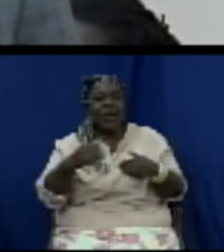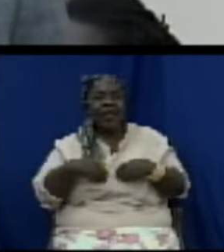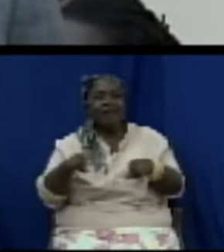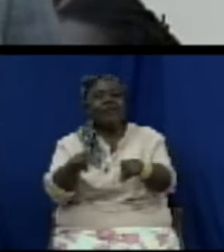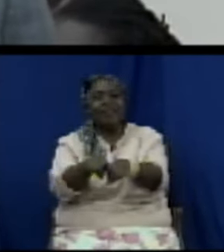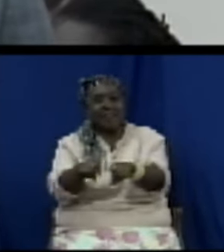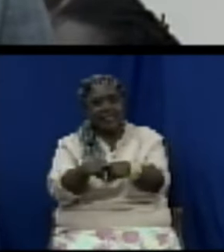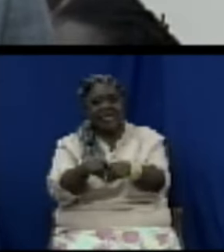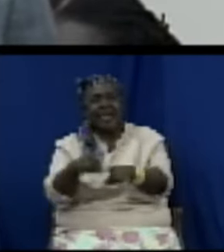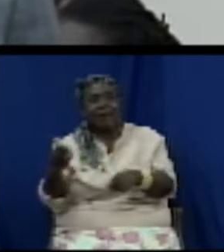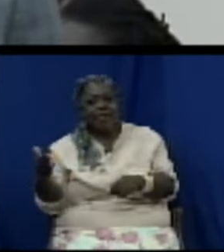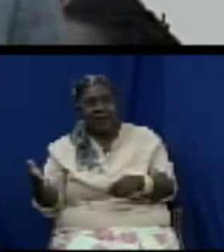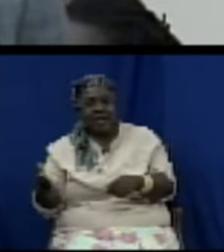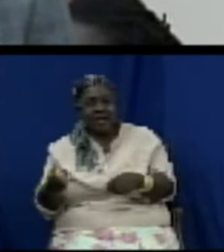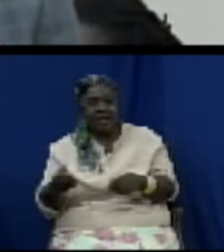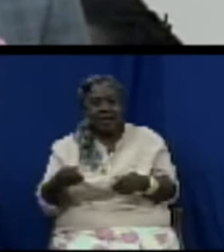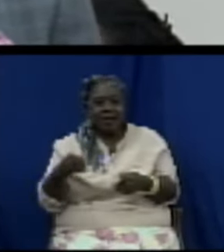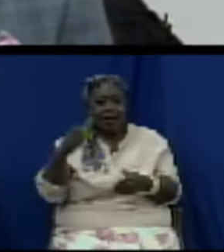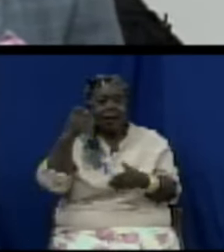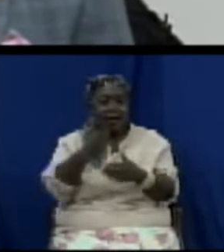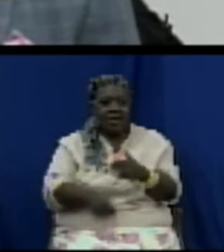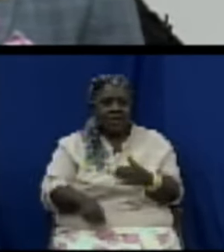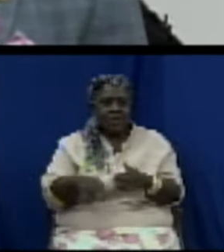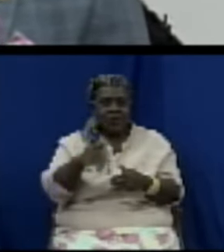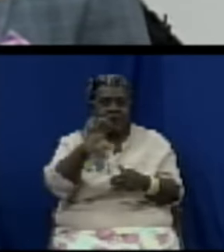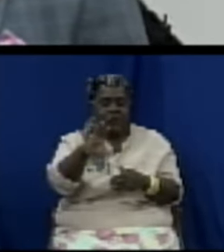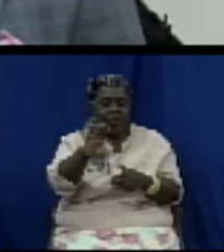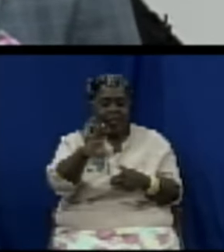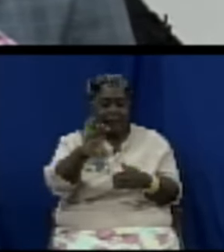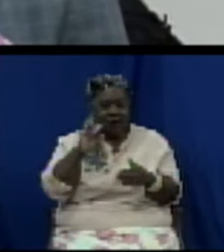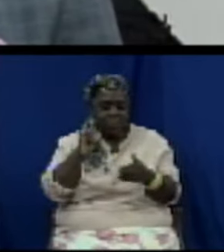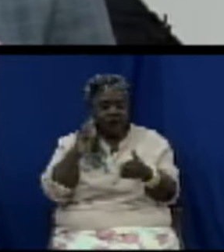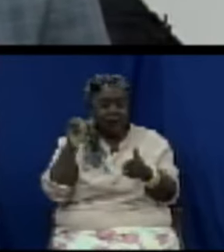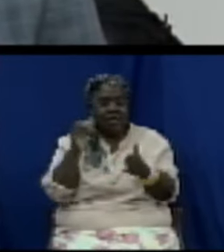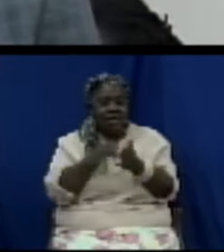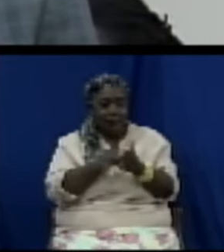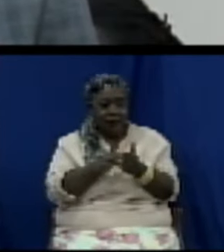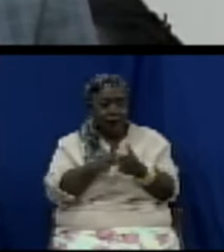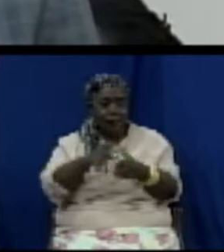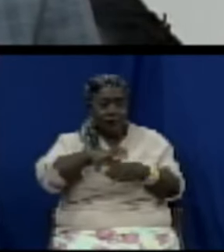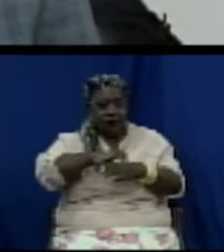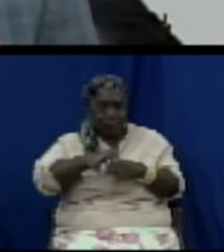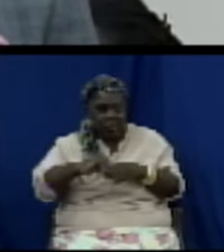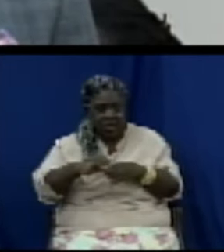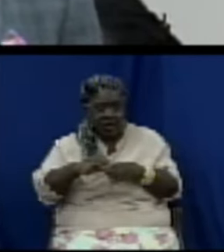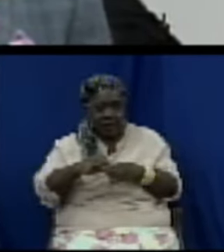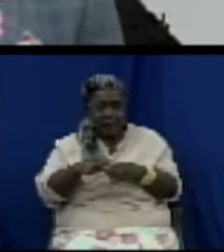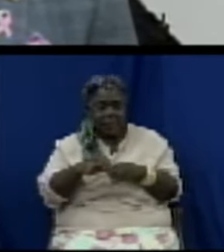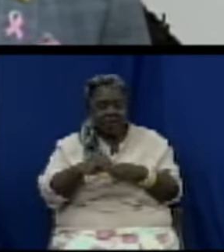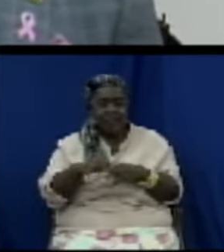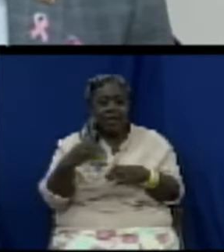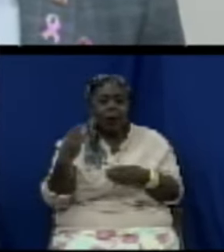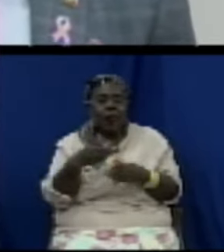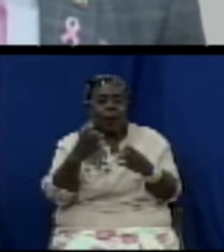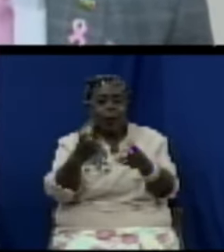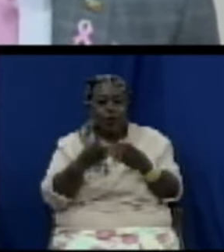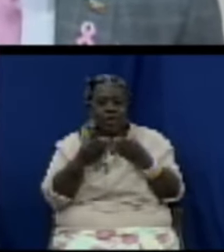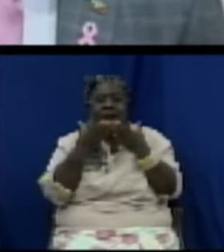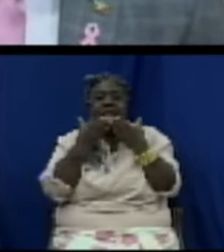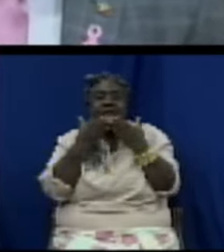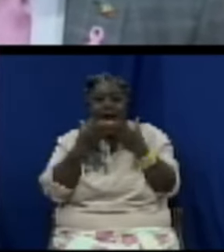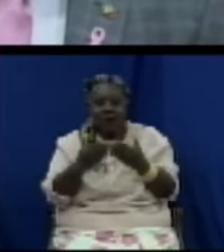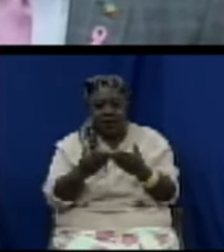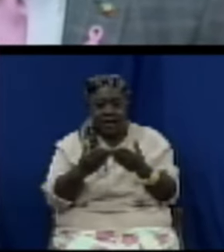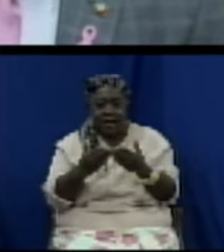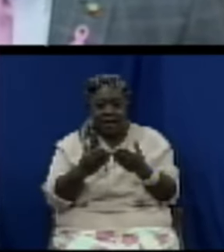at a cost of 500,000 U.S. dollars, a very reduced cost for it, and I want to thank our partners who have been